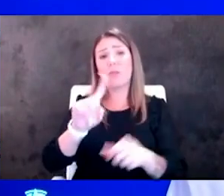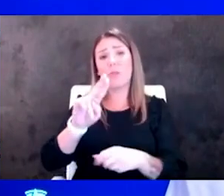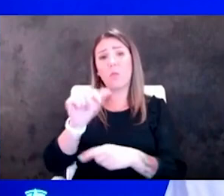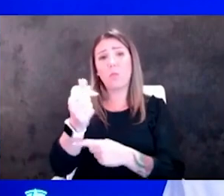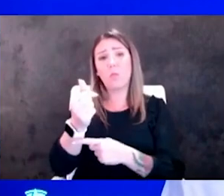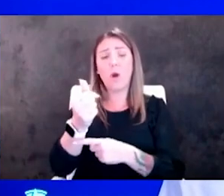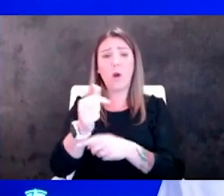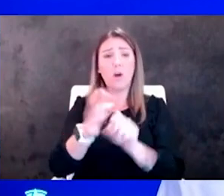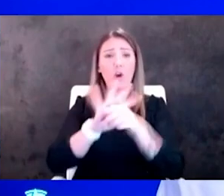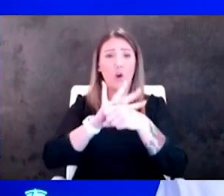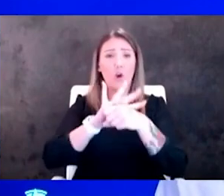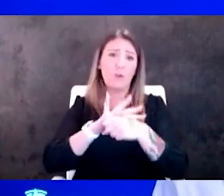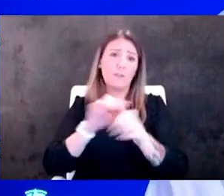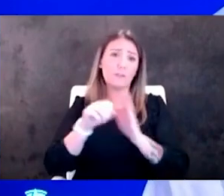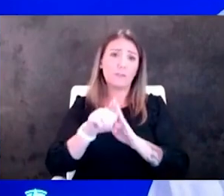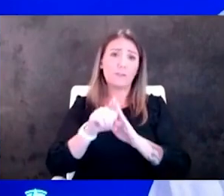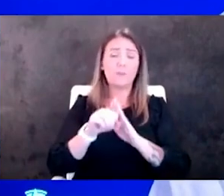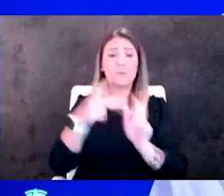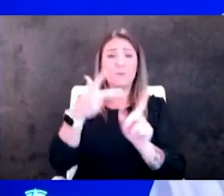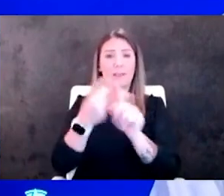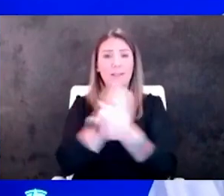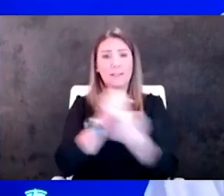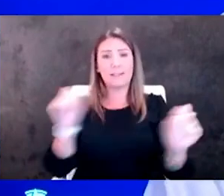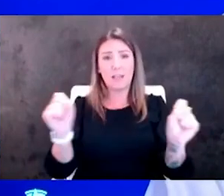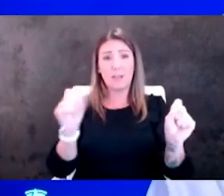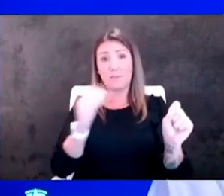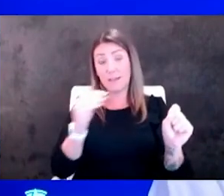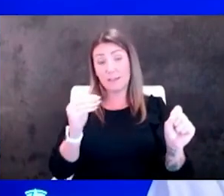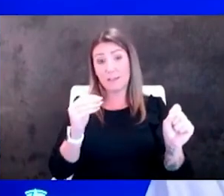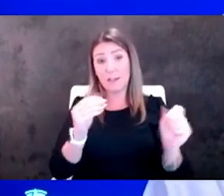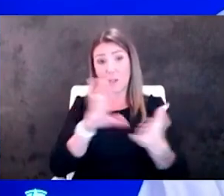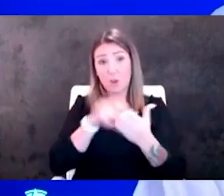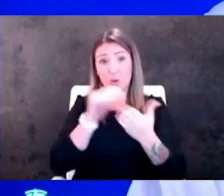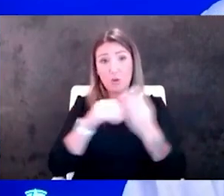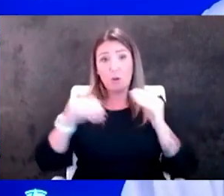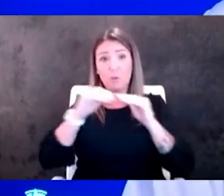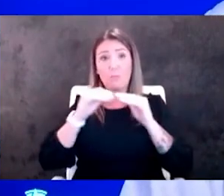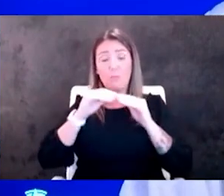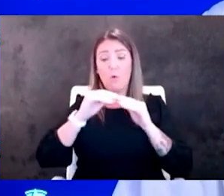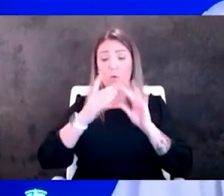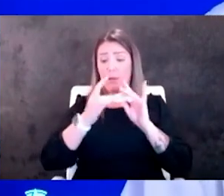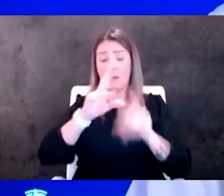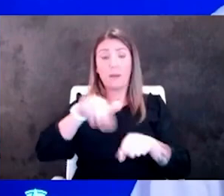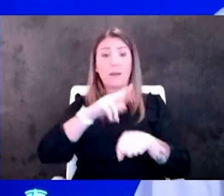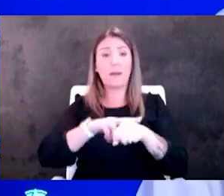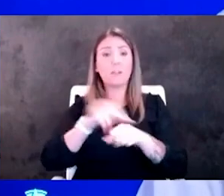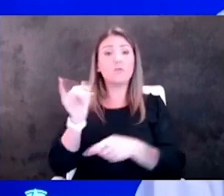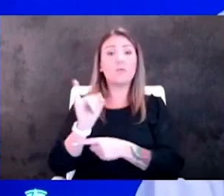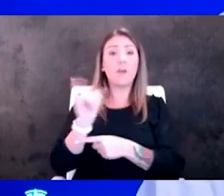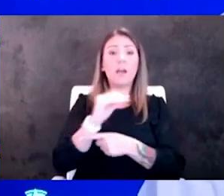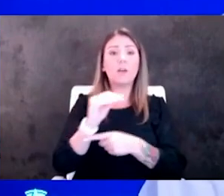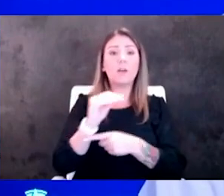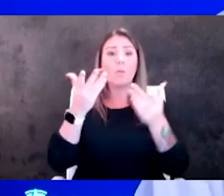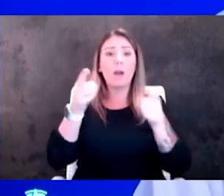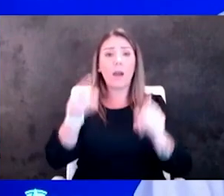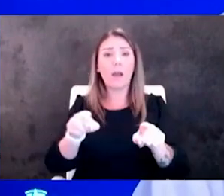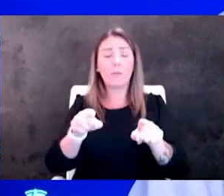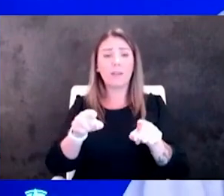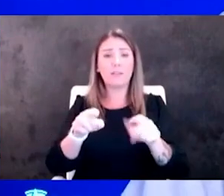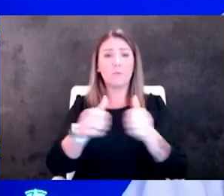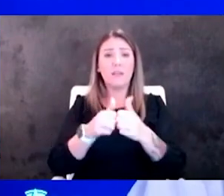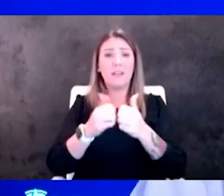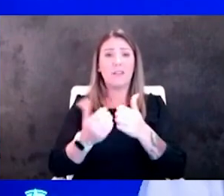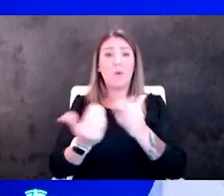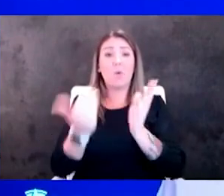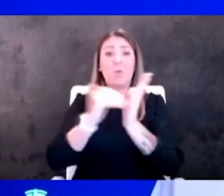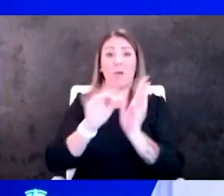vaccine is the safest way to go but we are learning more about natural infection and what happens at reinfection and what